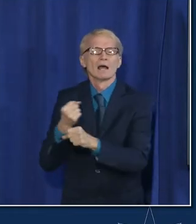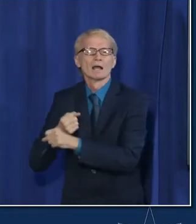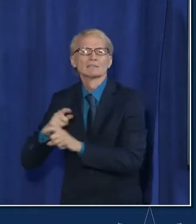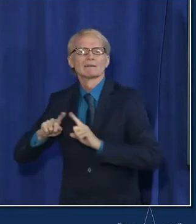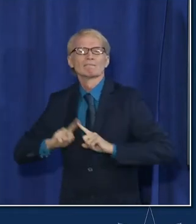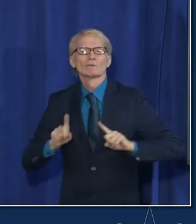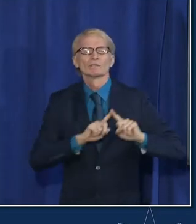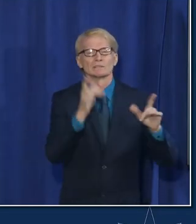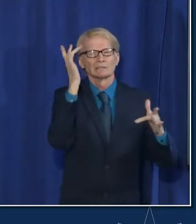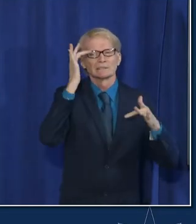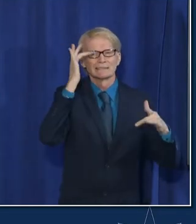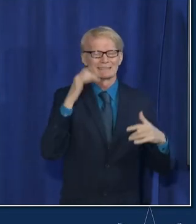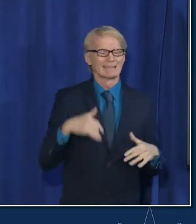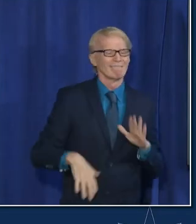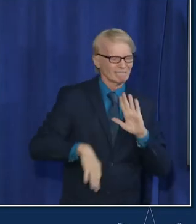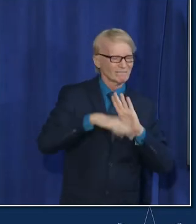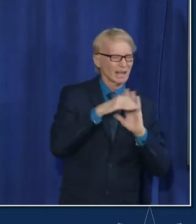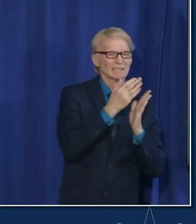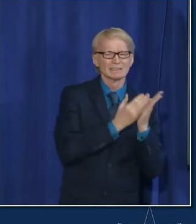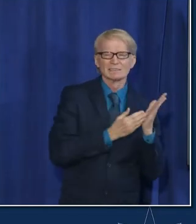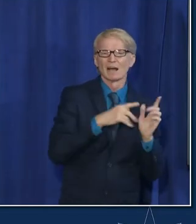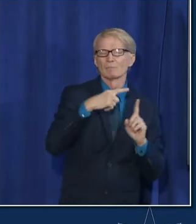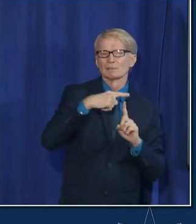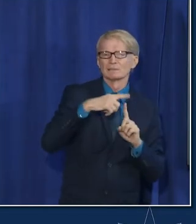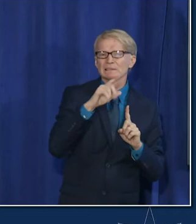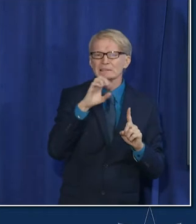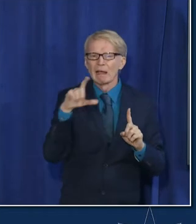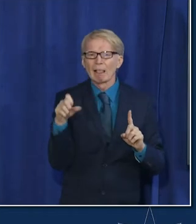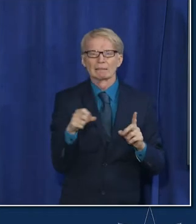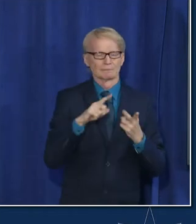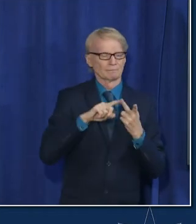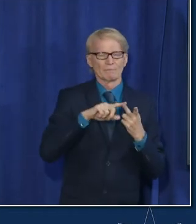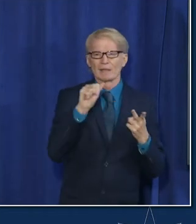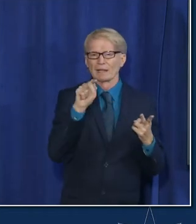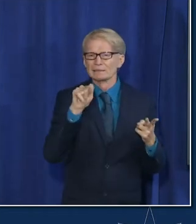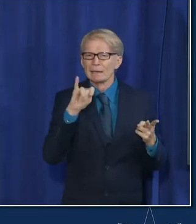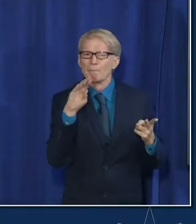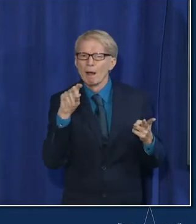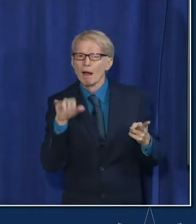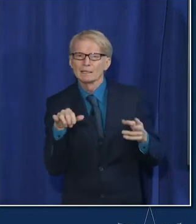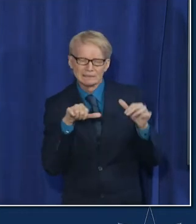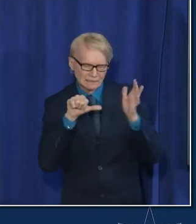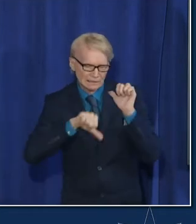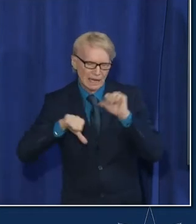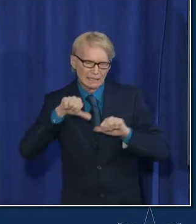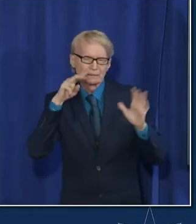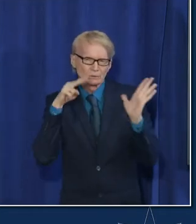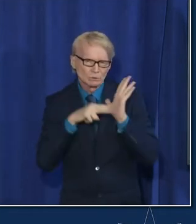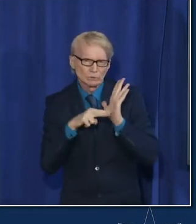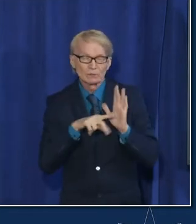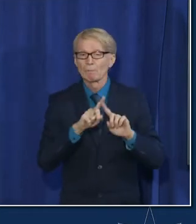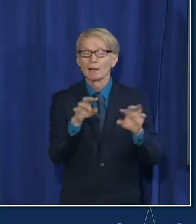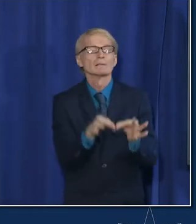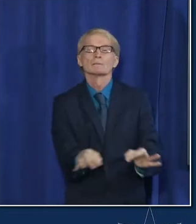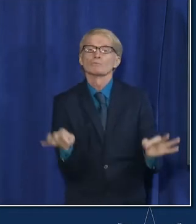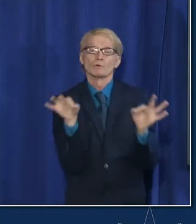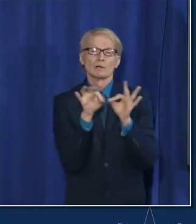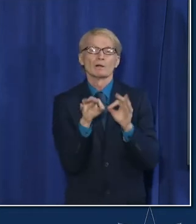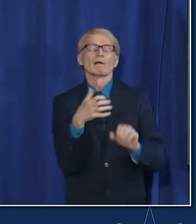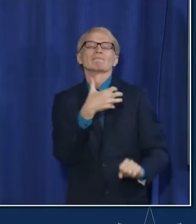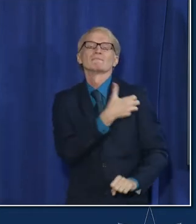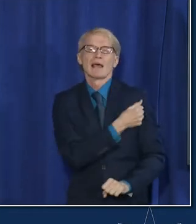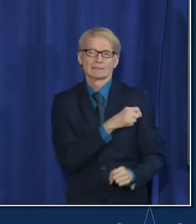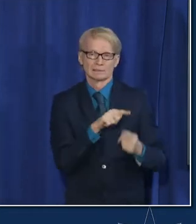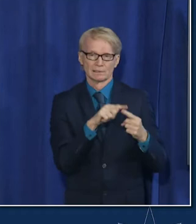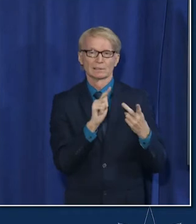there's different kinds of immune antibodies and t-cells lots to learn critical that you get vaccinated critical that you get boosted okay that's going to